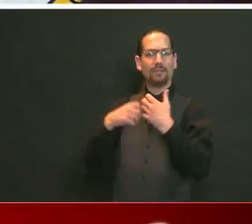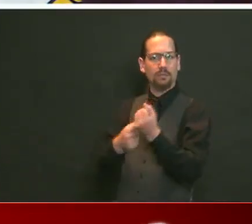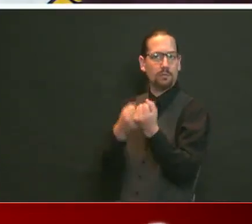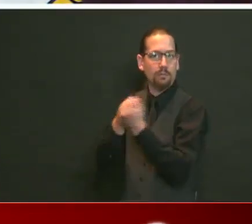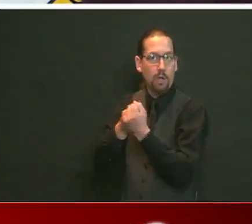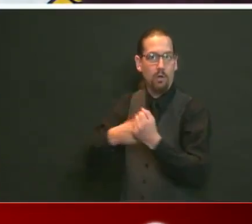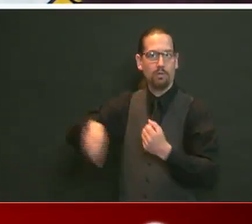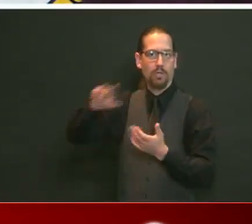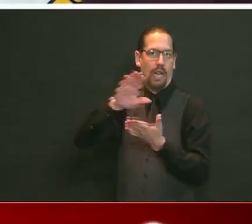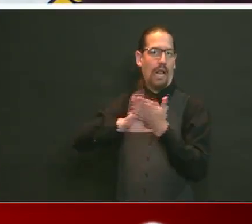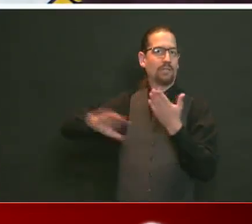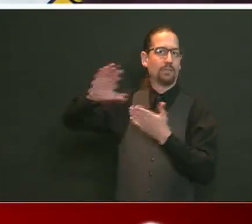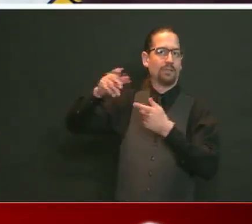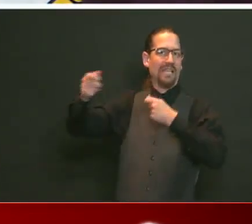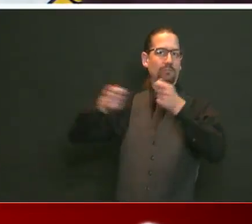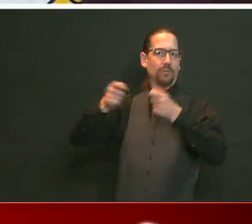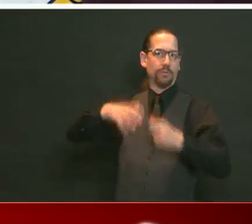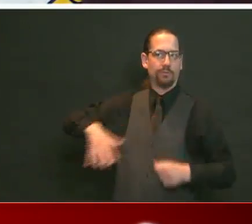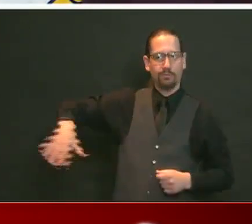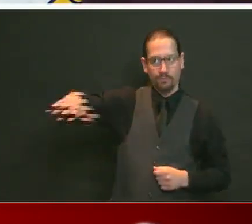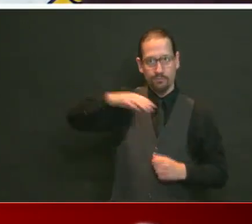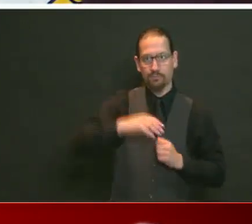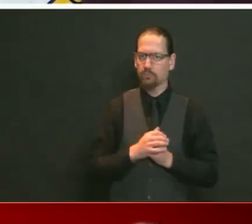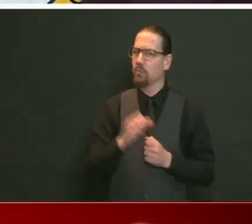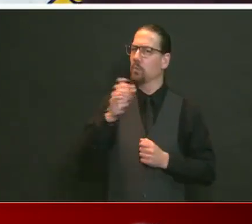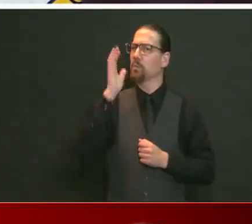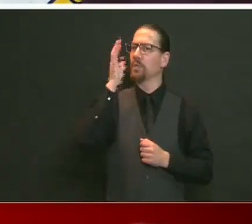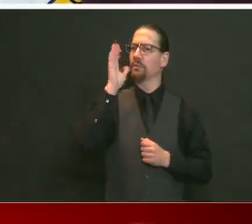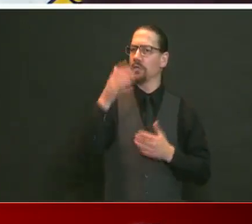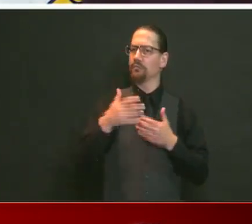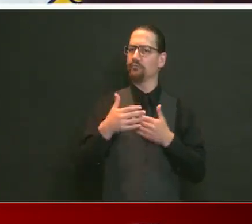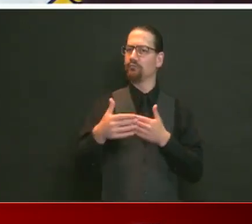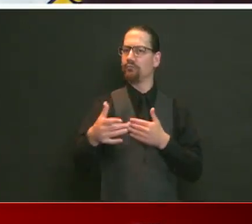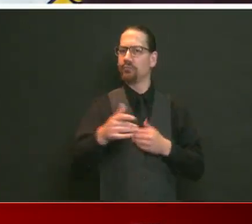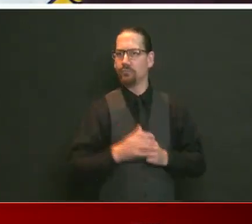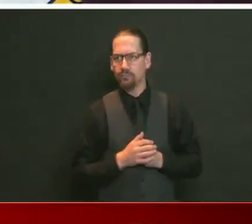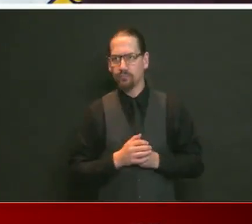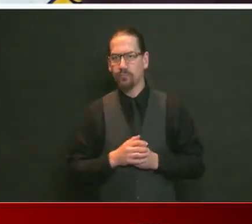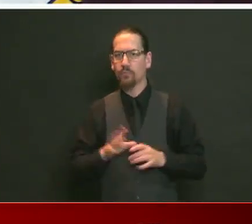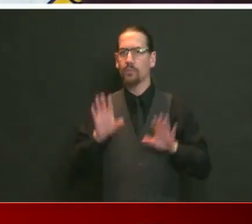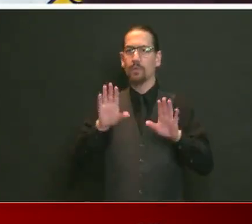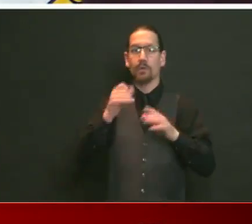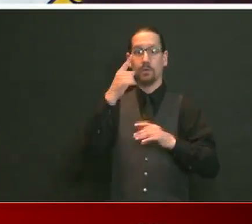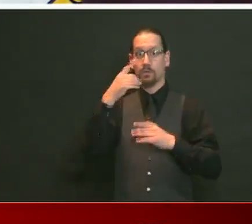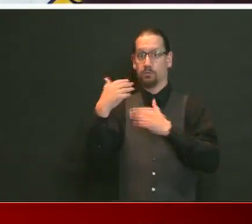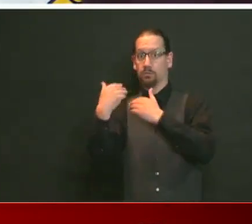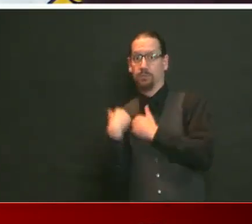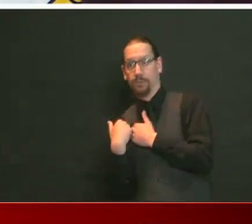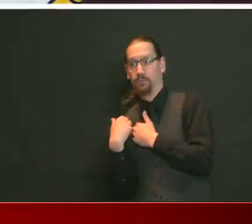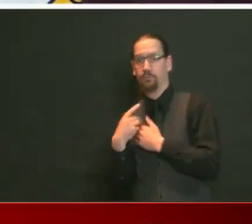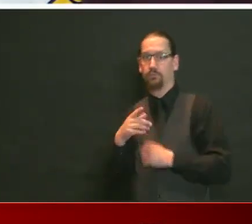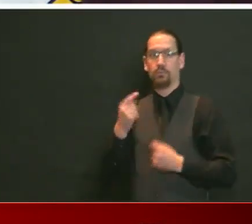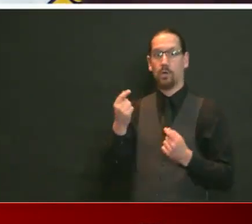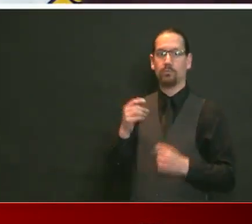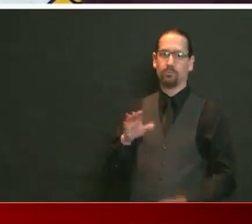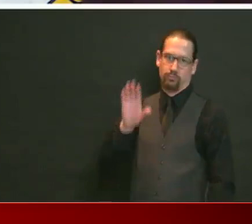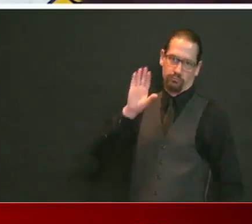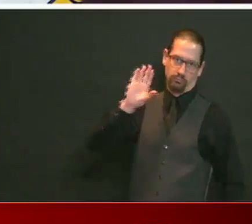that. But fundamentally, it's the responsibility of the colleges to themselves